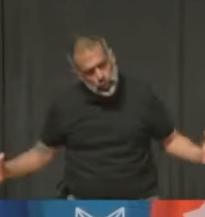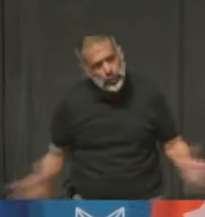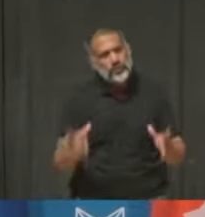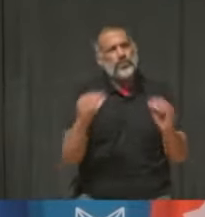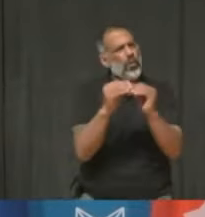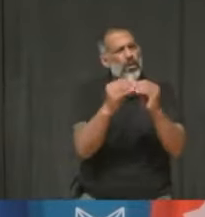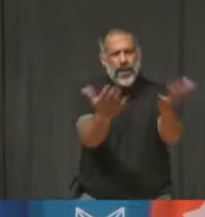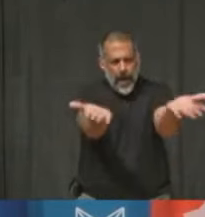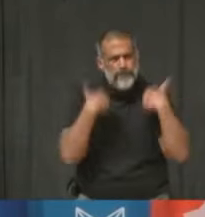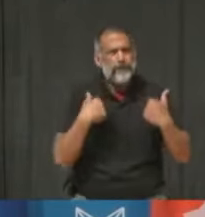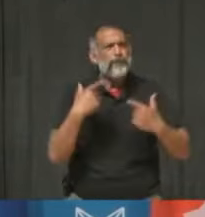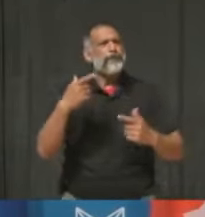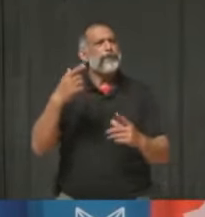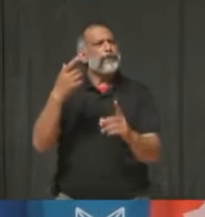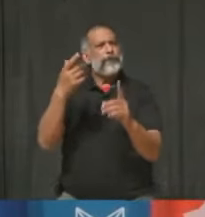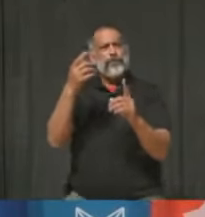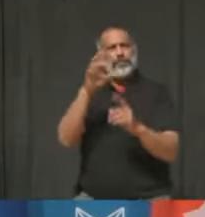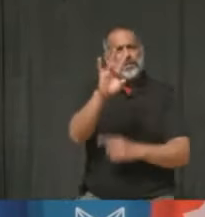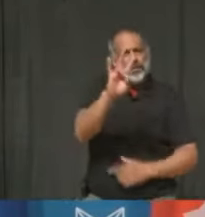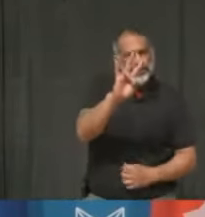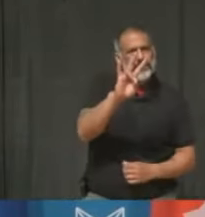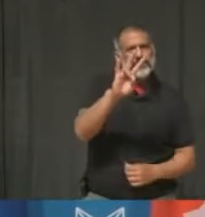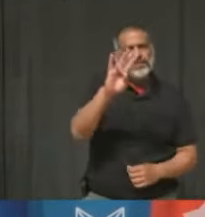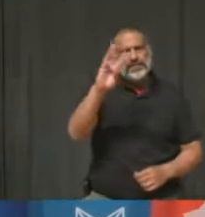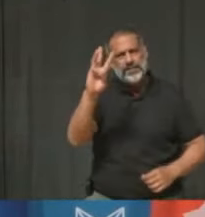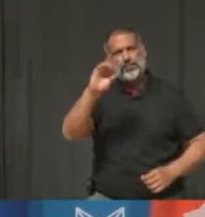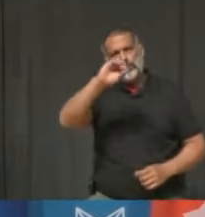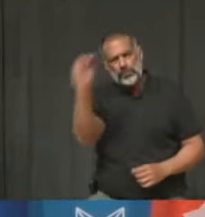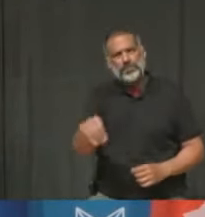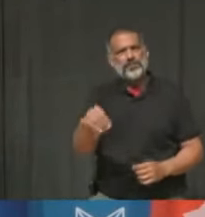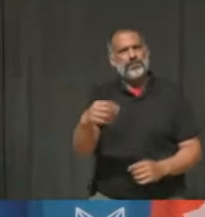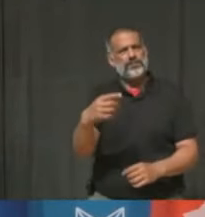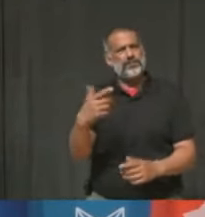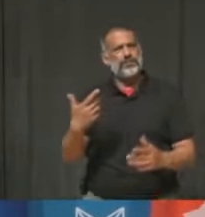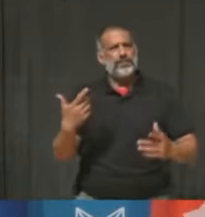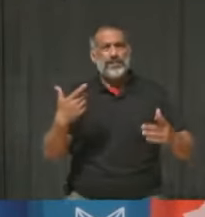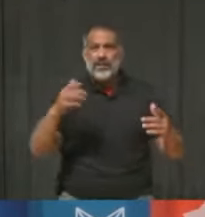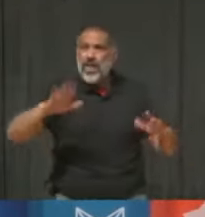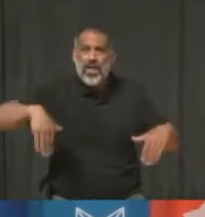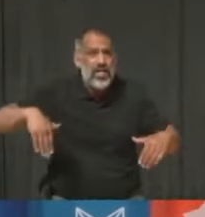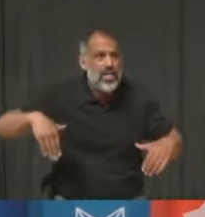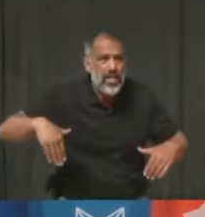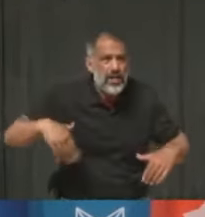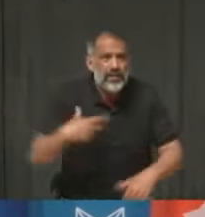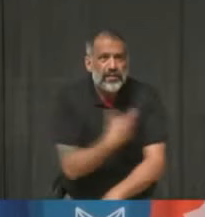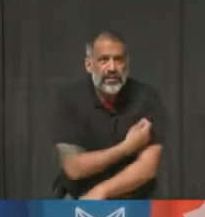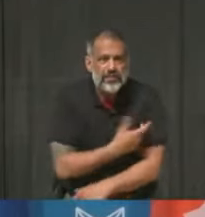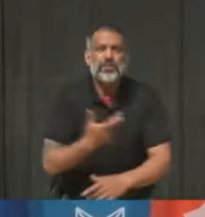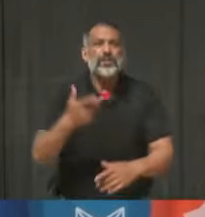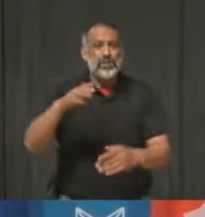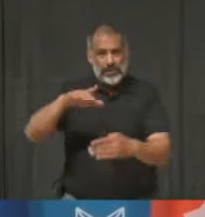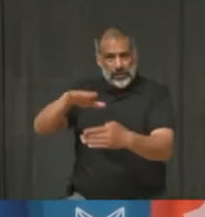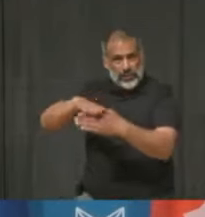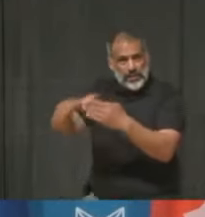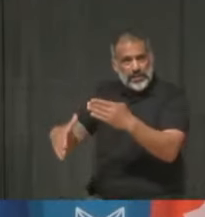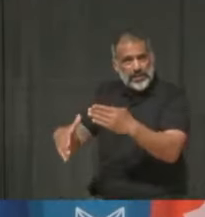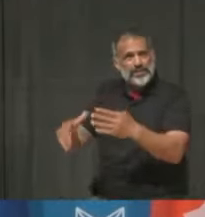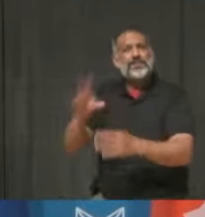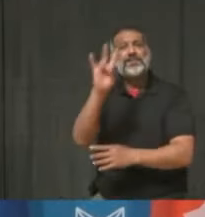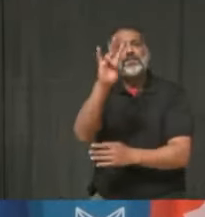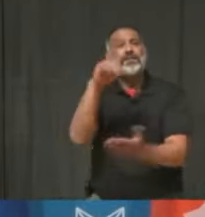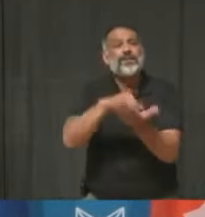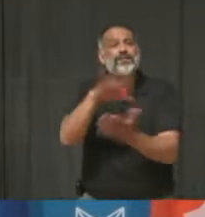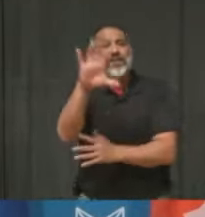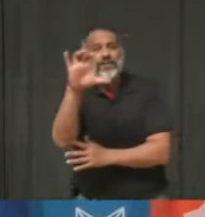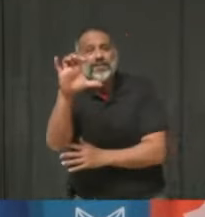over a 32-hour dose marathon. If you haven't had a first dose yet, now's the time. You know, if you're a Peel resident over